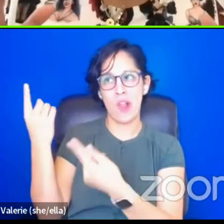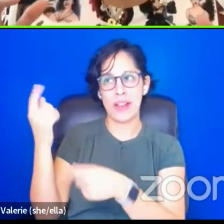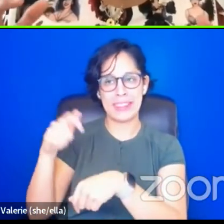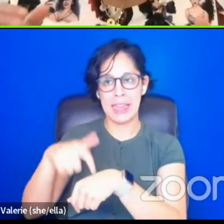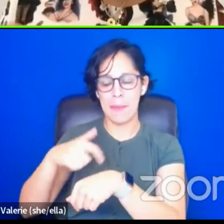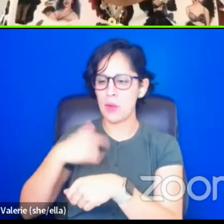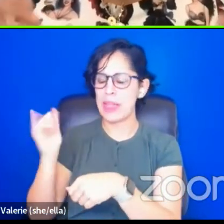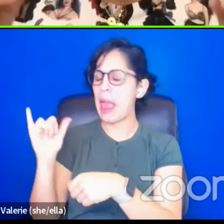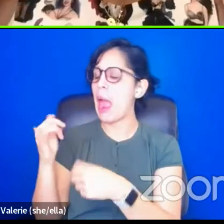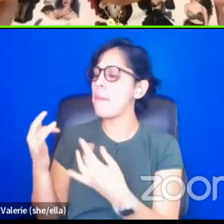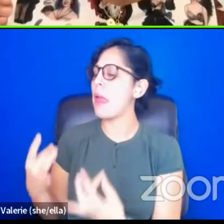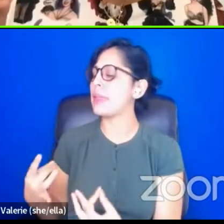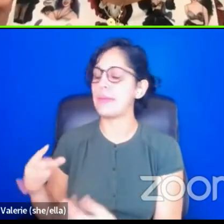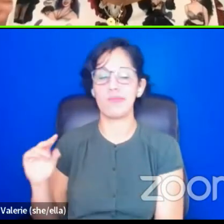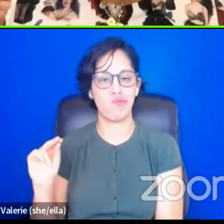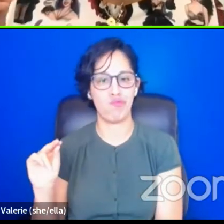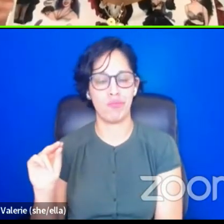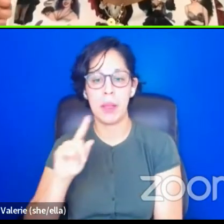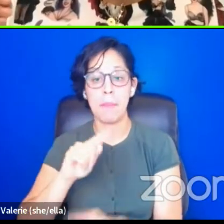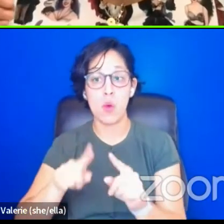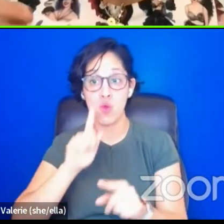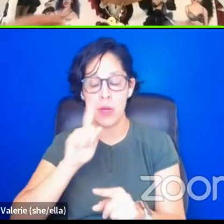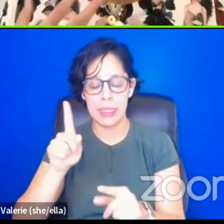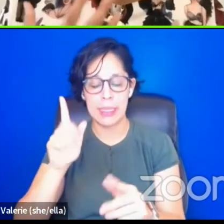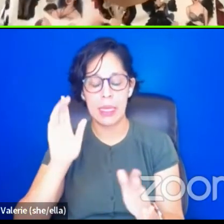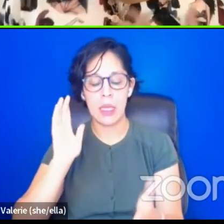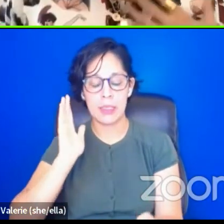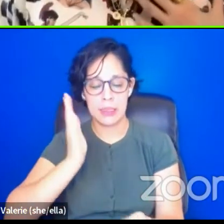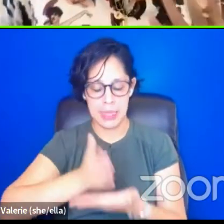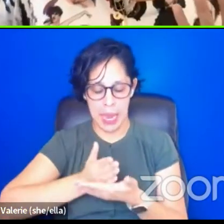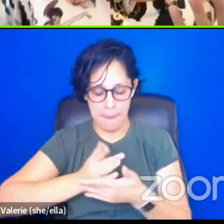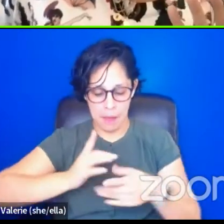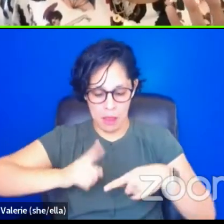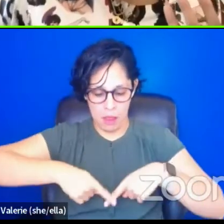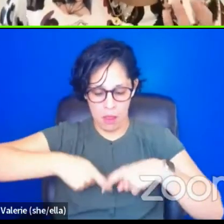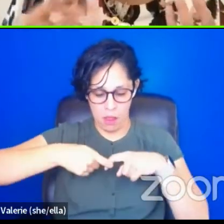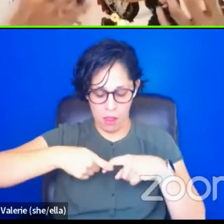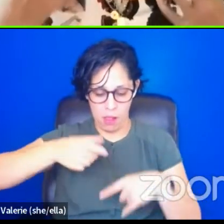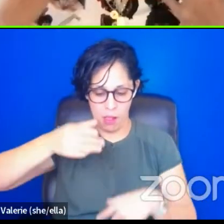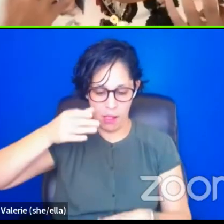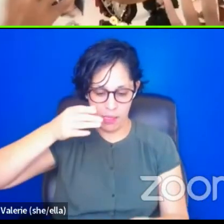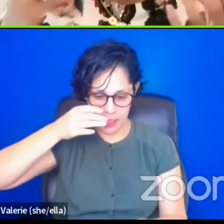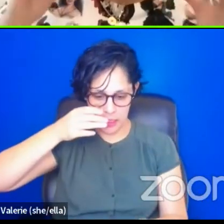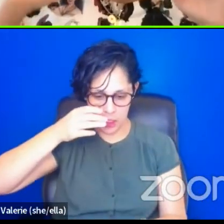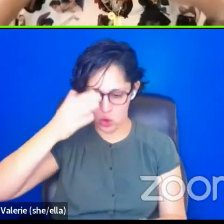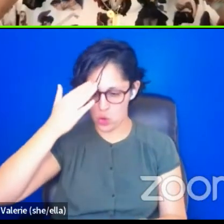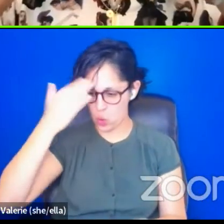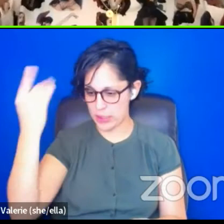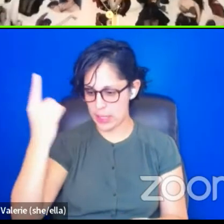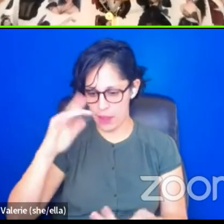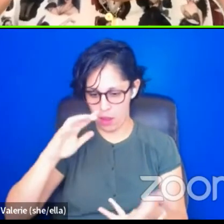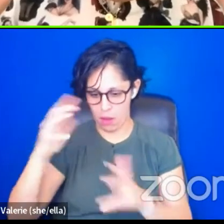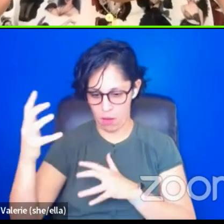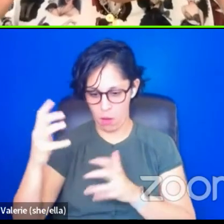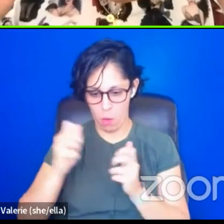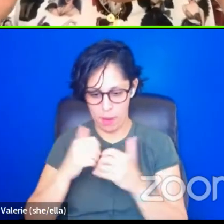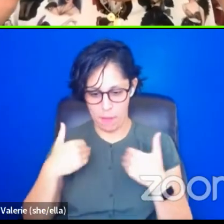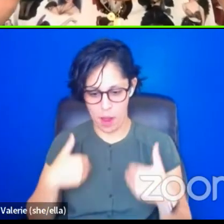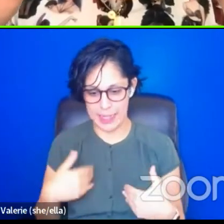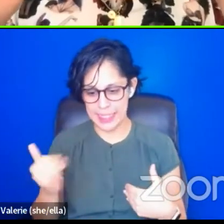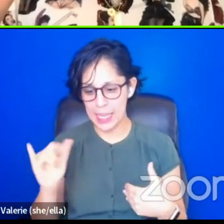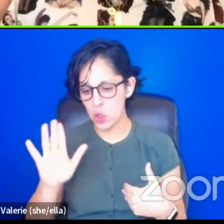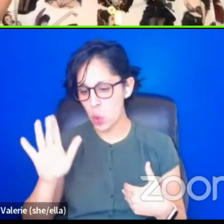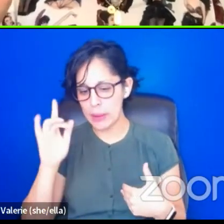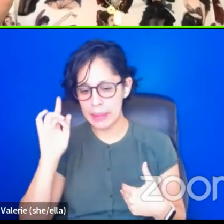like when you really stop and listen and when something is going wrong with your body, you also, it's like your ears become